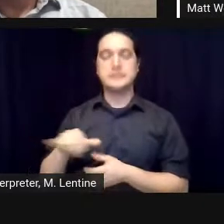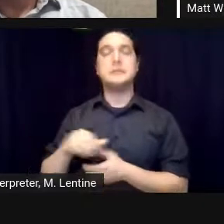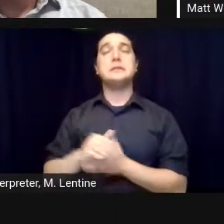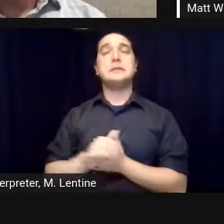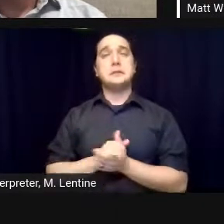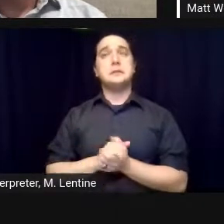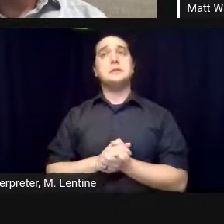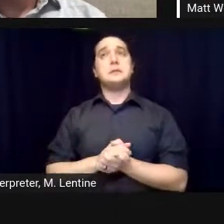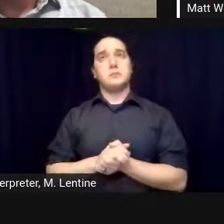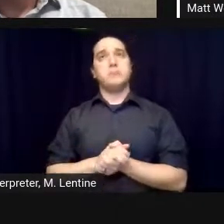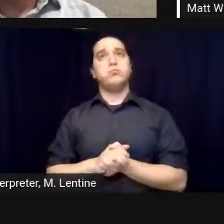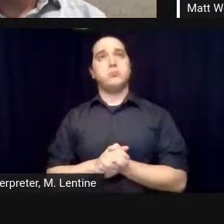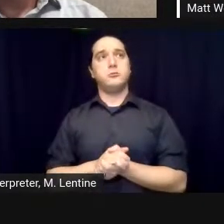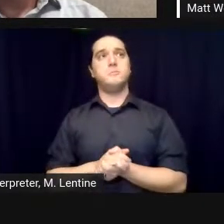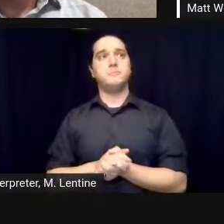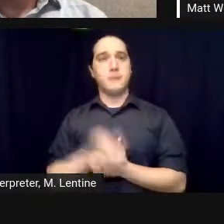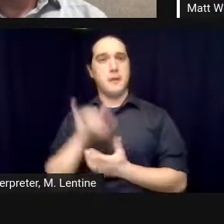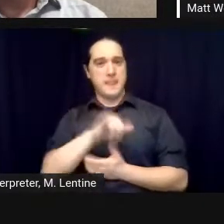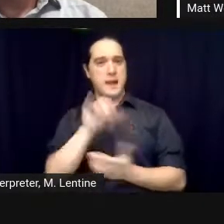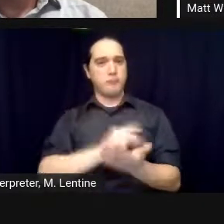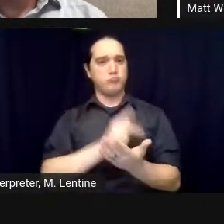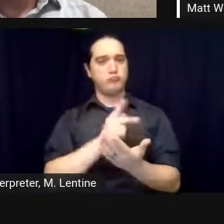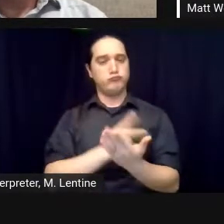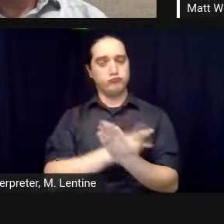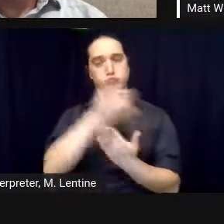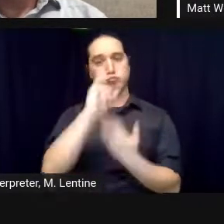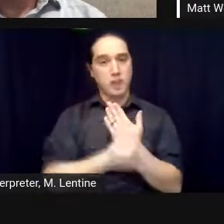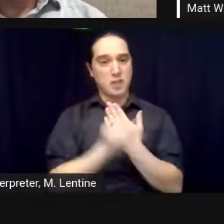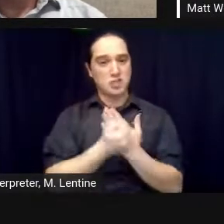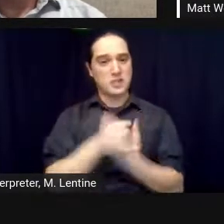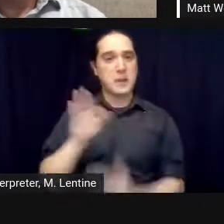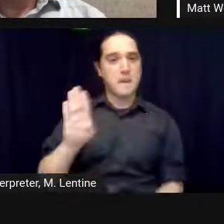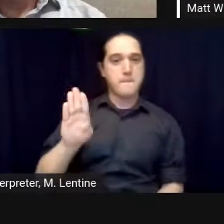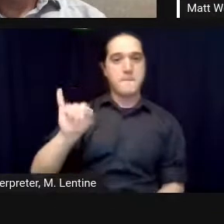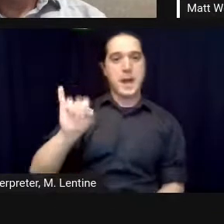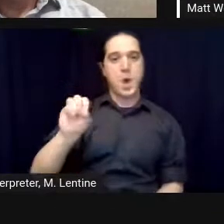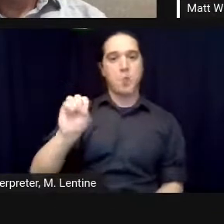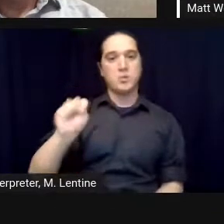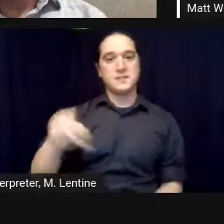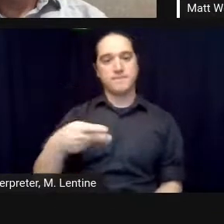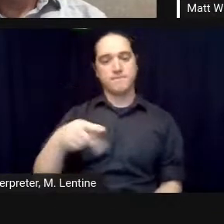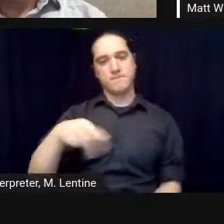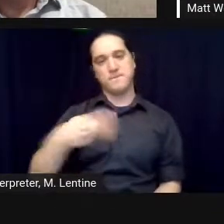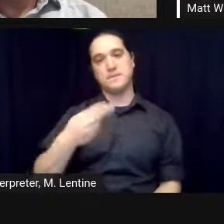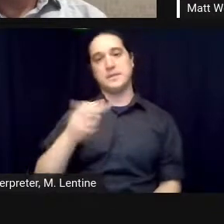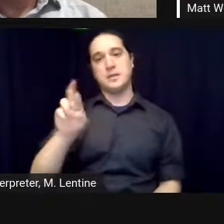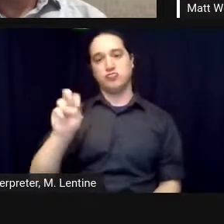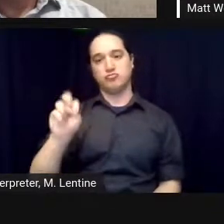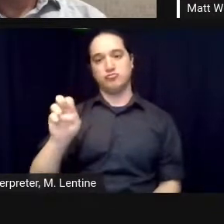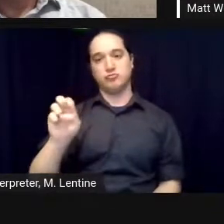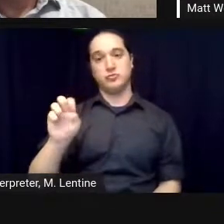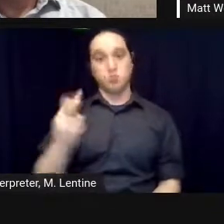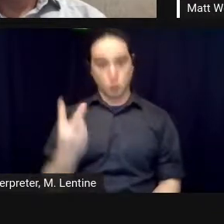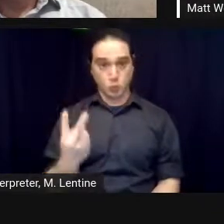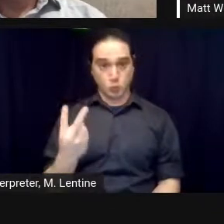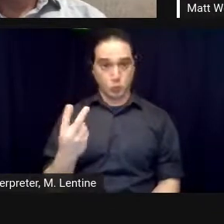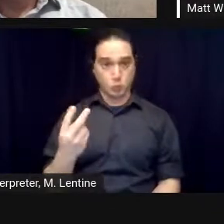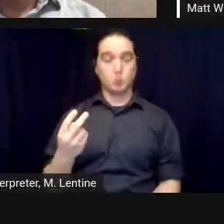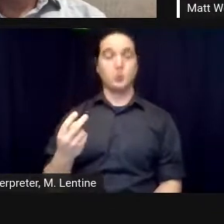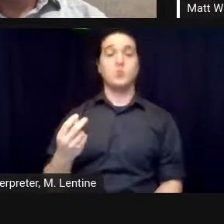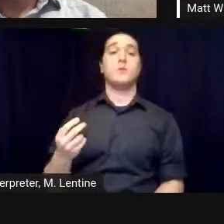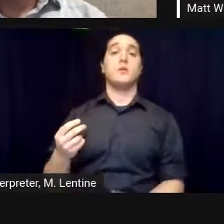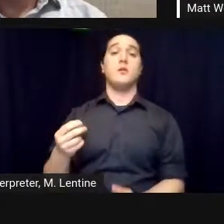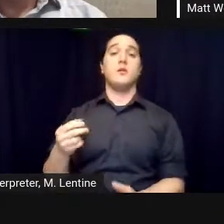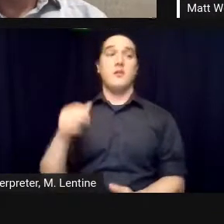big spectacle and it garnered so much attention and so quickly and then there just became this